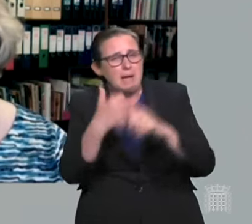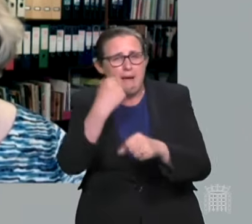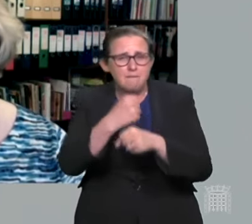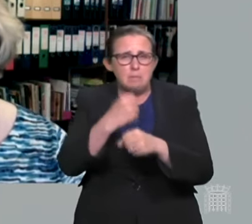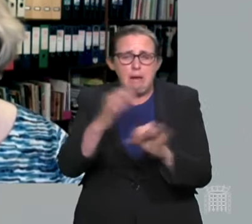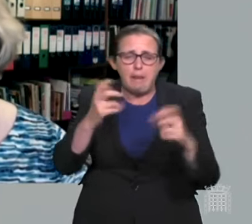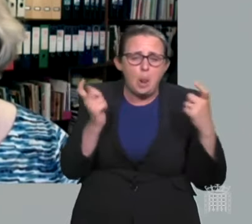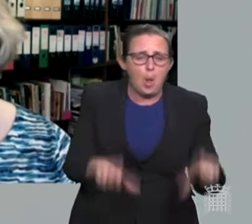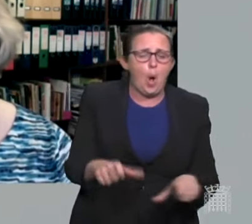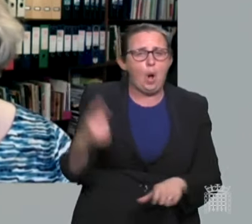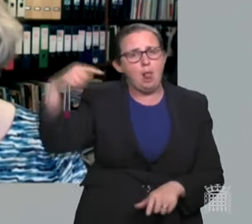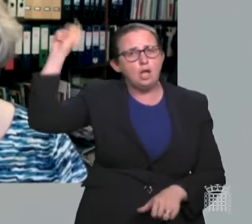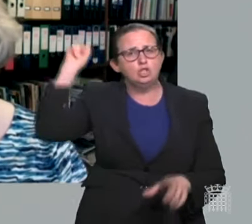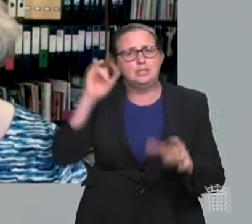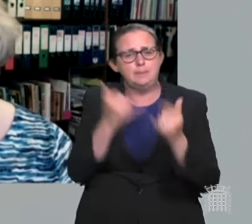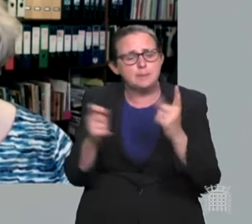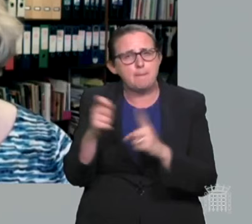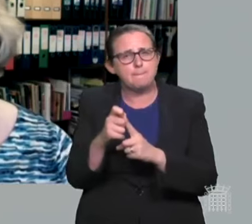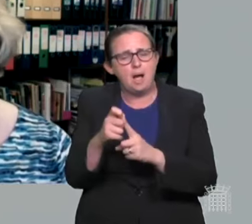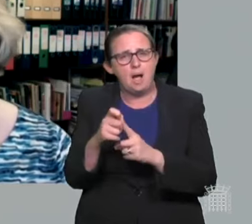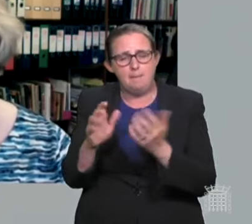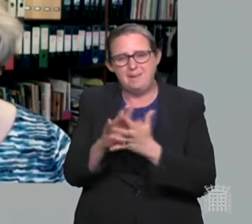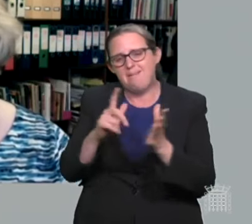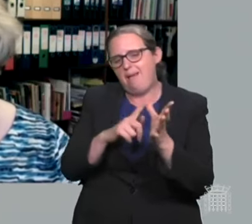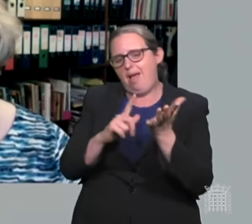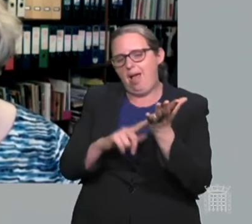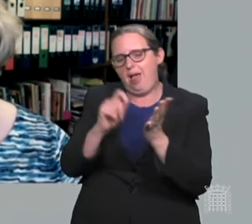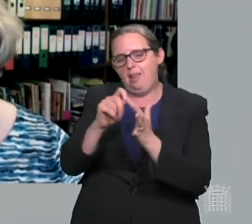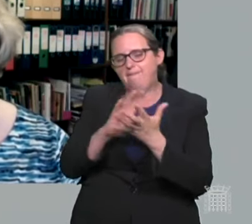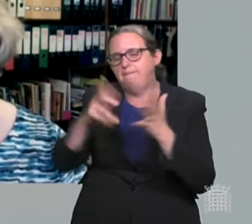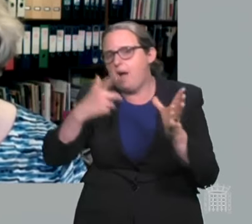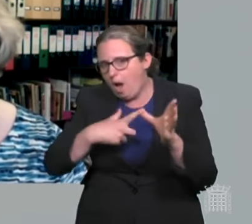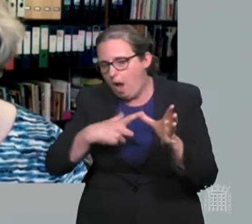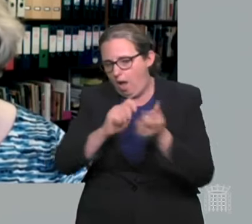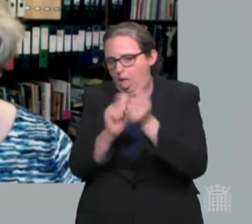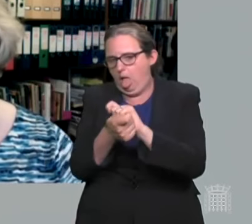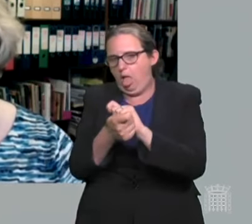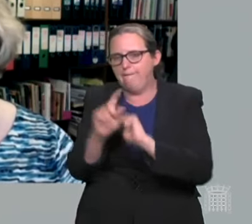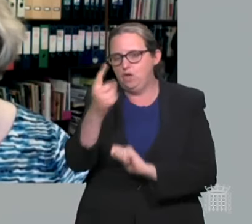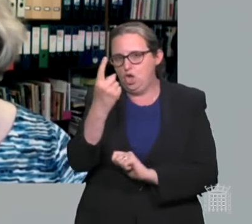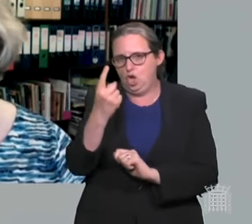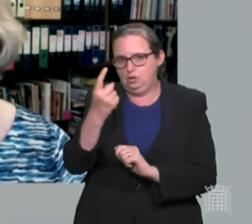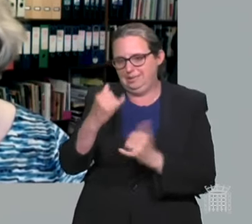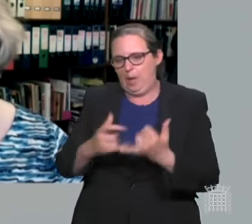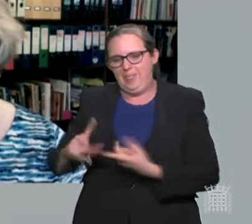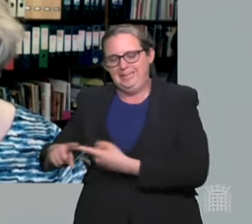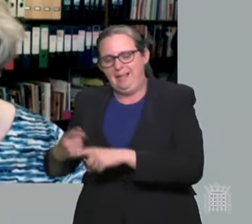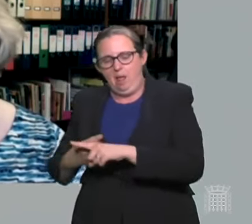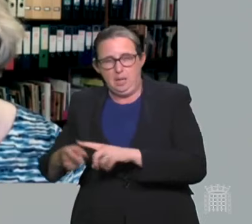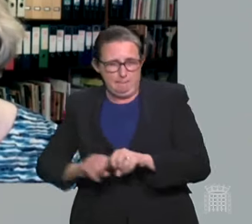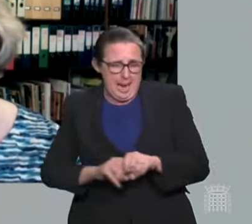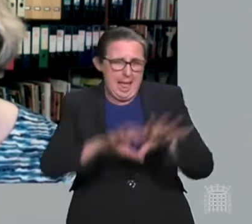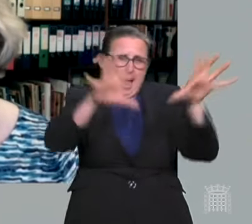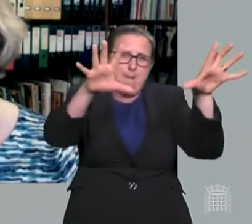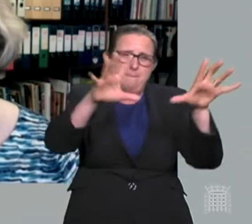allowed the alpha variant to emerge in the southeast of England and spread across the UK and indeed the rest of the world.